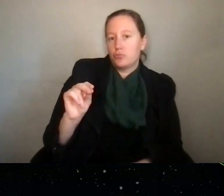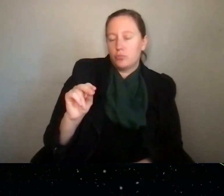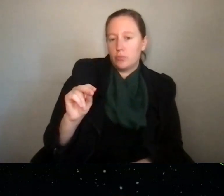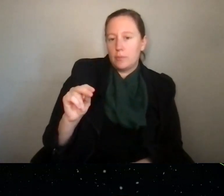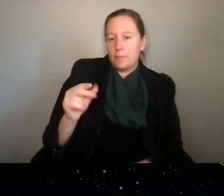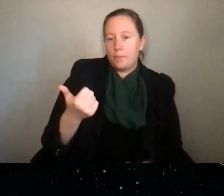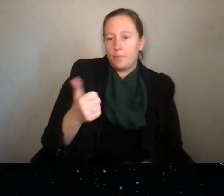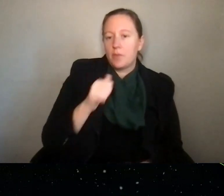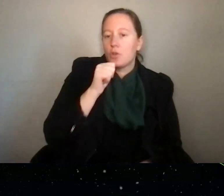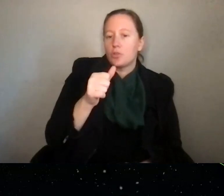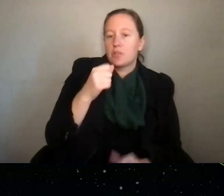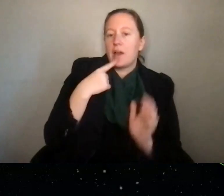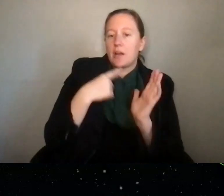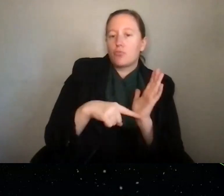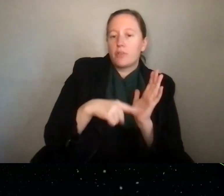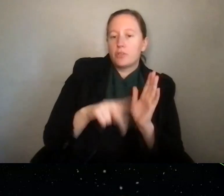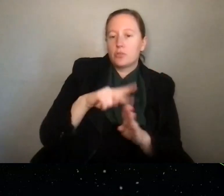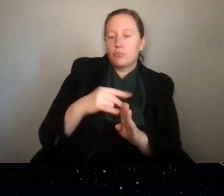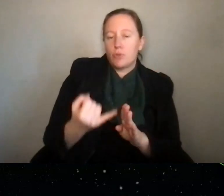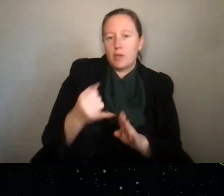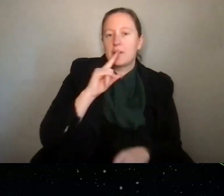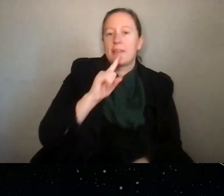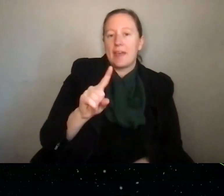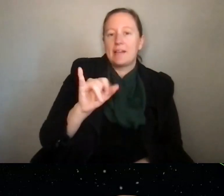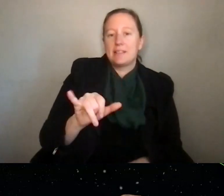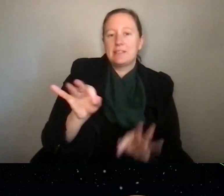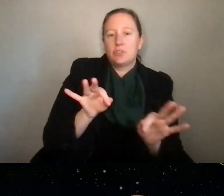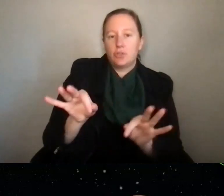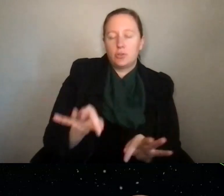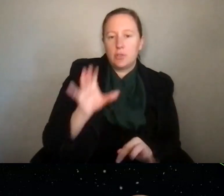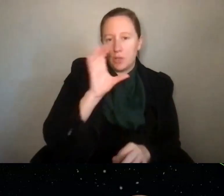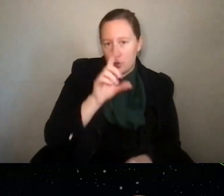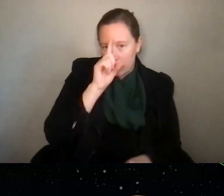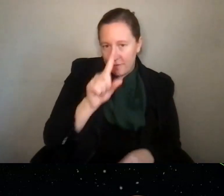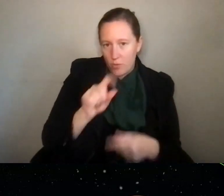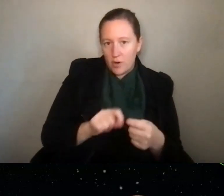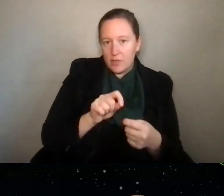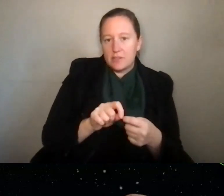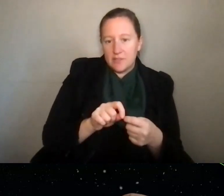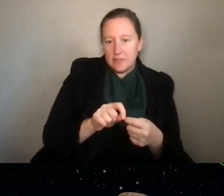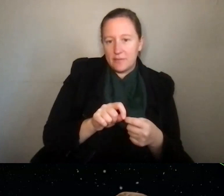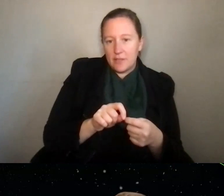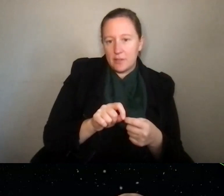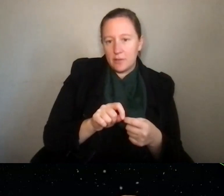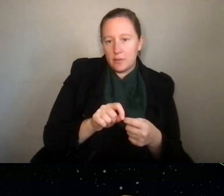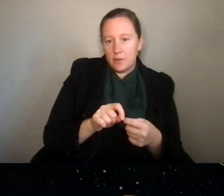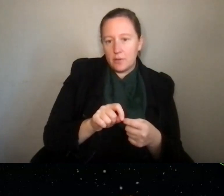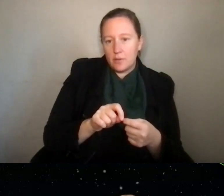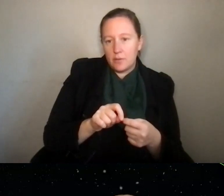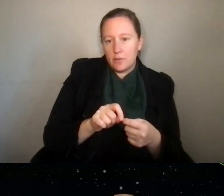a there is not a research project that is being described. It's looking for specific product